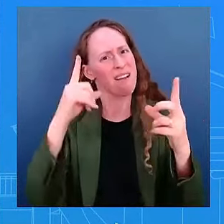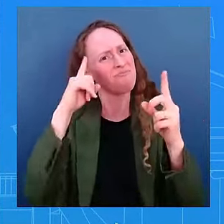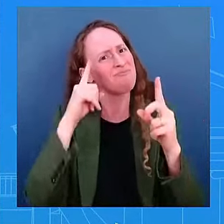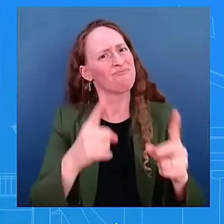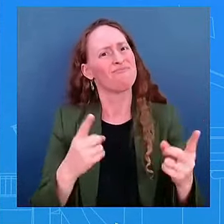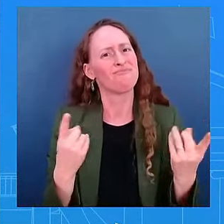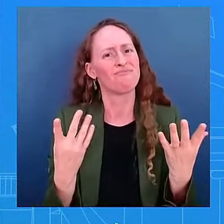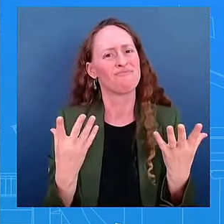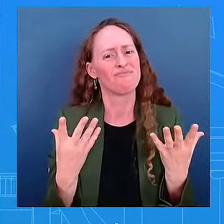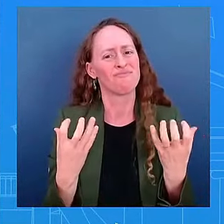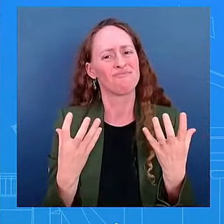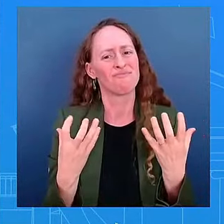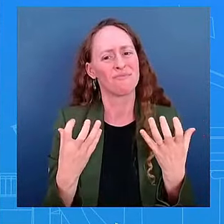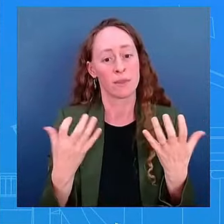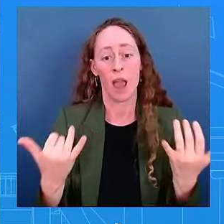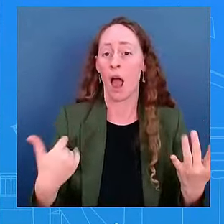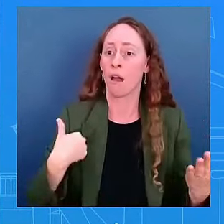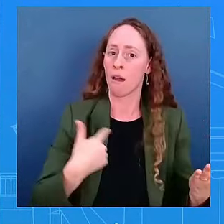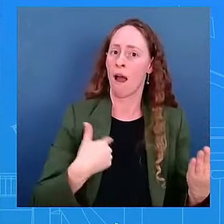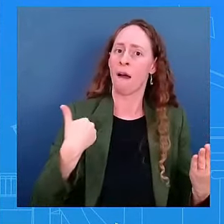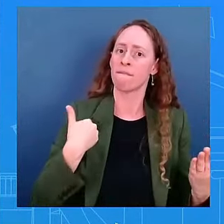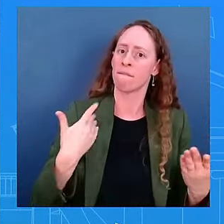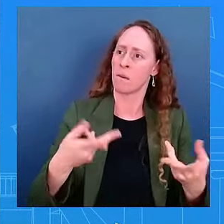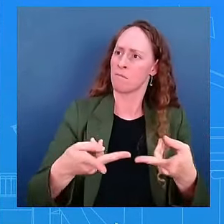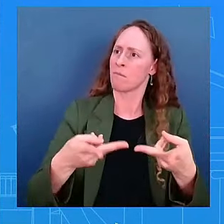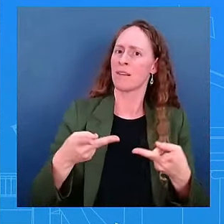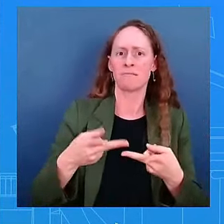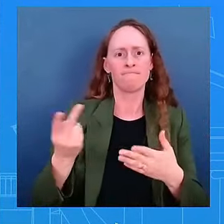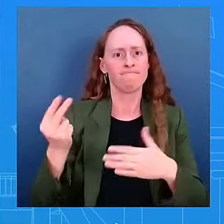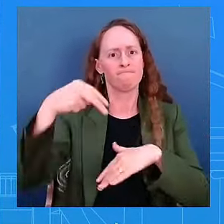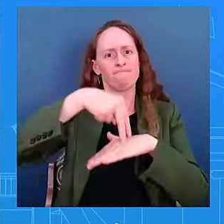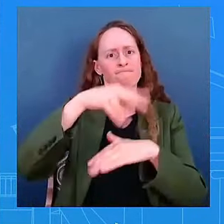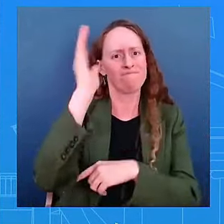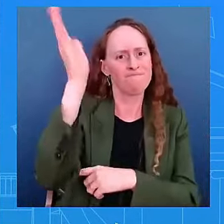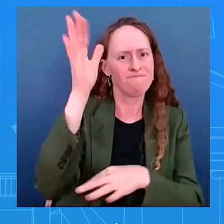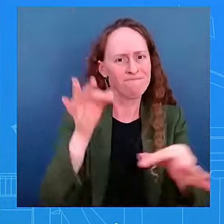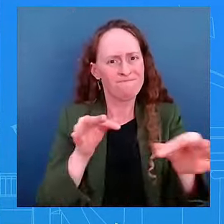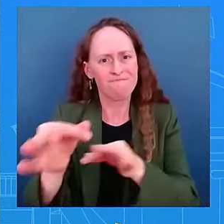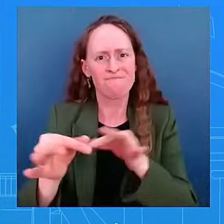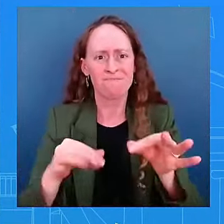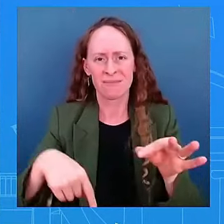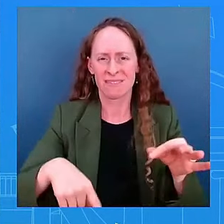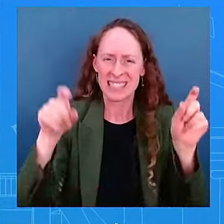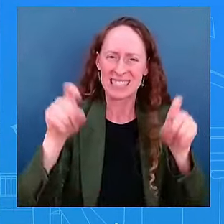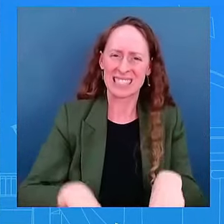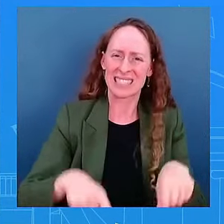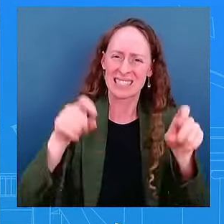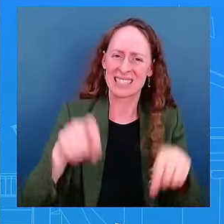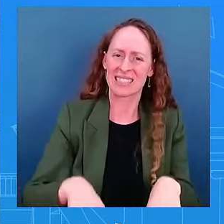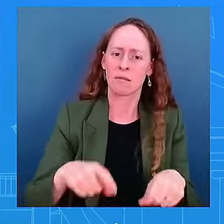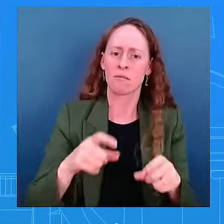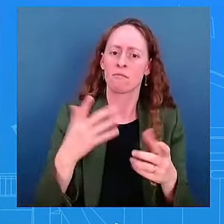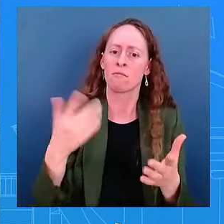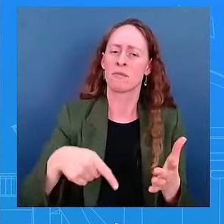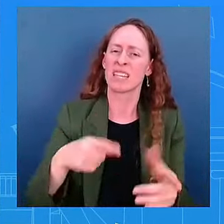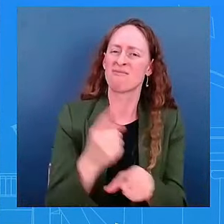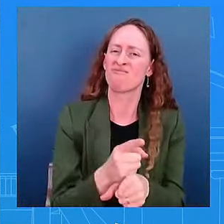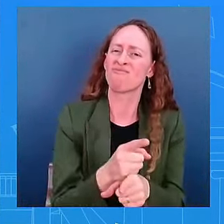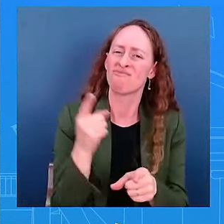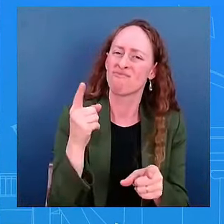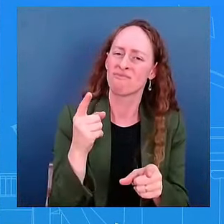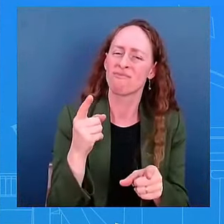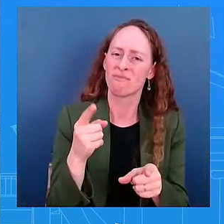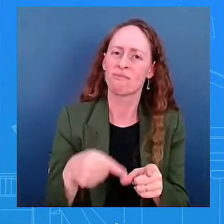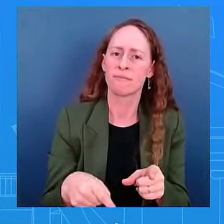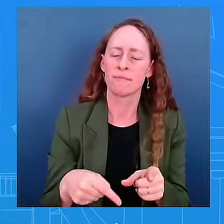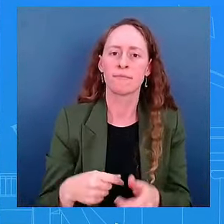to continue to call for what we believe is right. There's always going to be lessons in how people govern and decisions